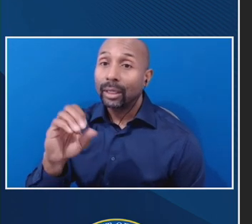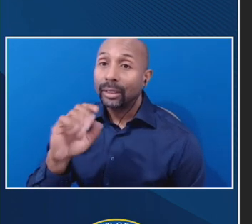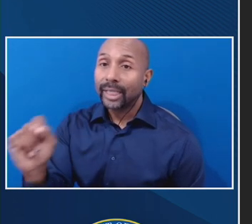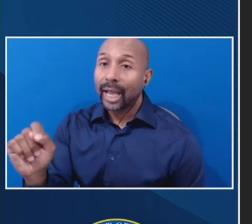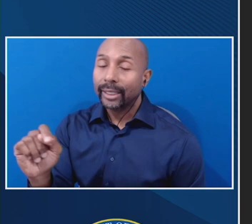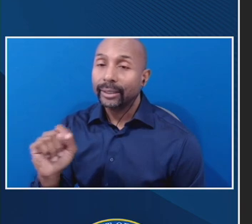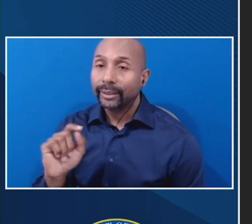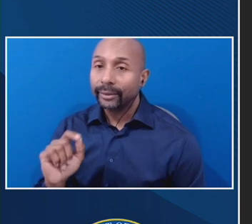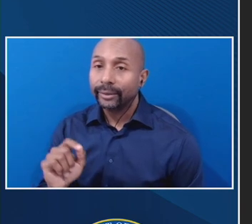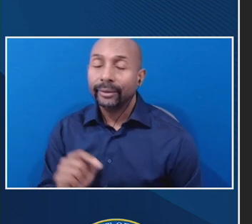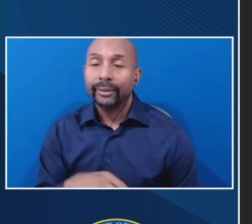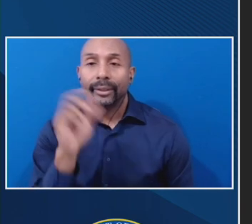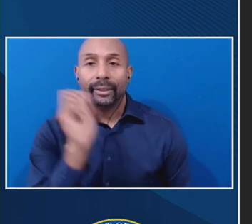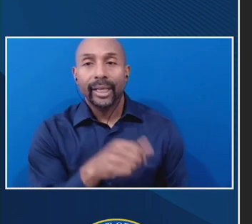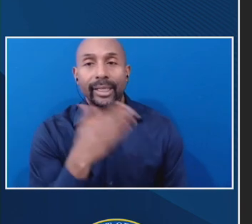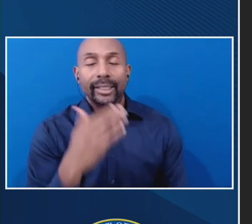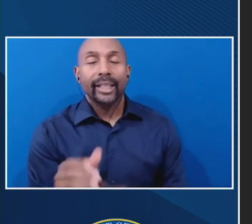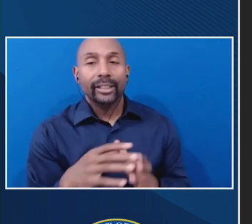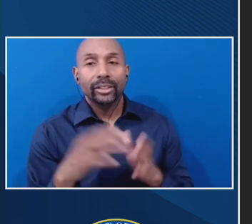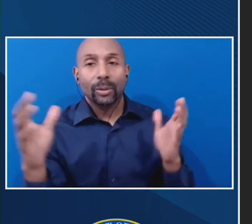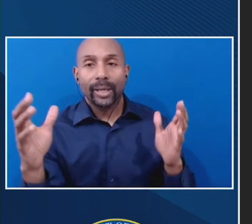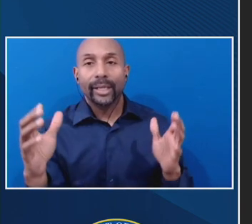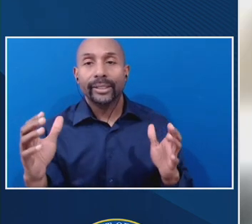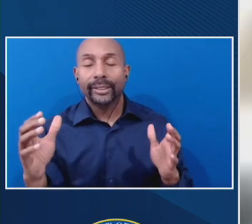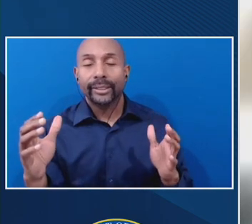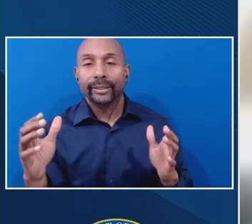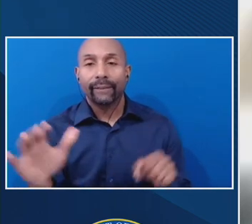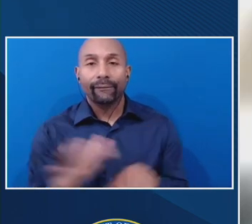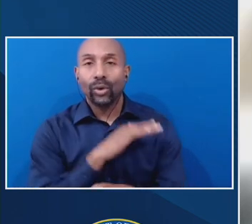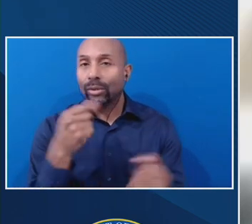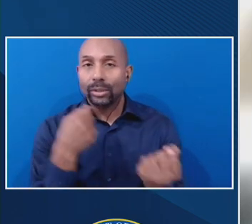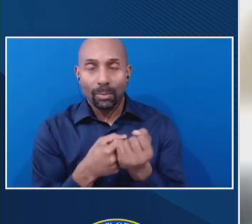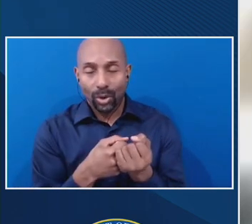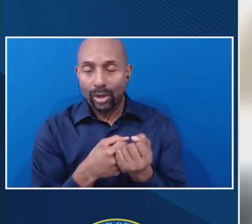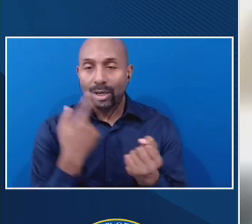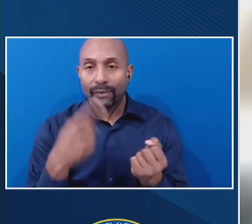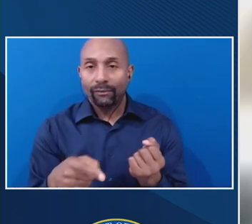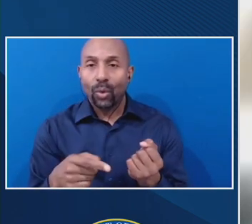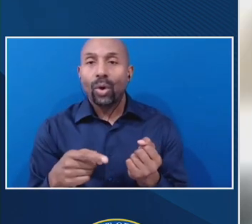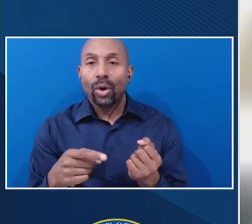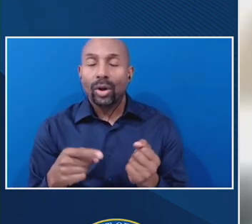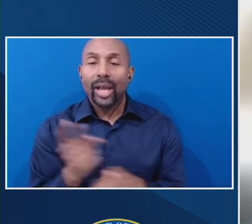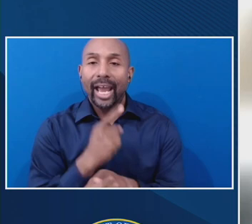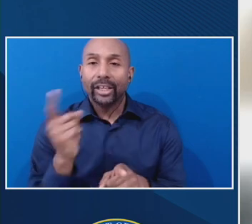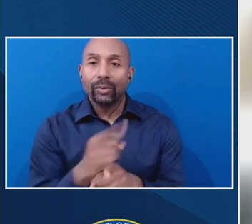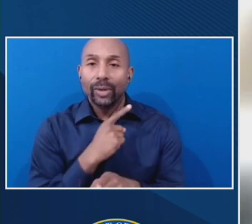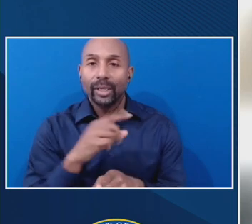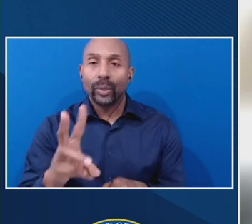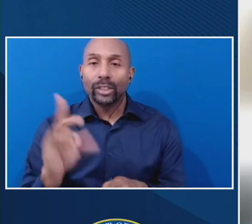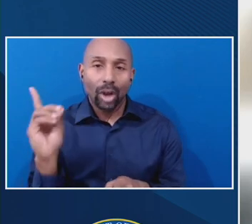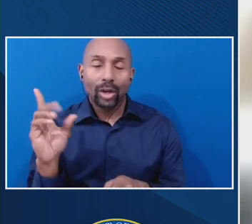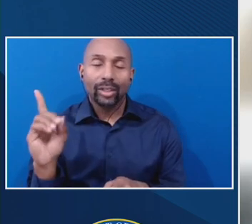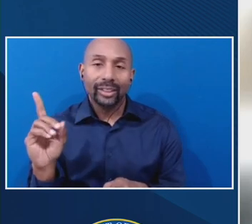Yes, thanks so much. I think I'm fully in support of the importance of having accurate withdrawal dates.